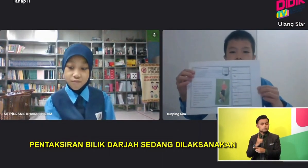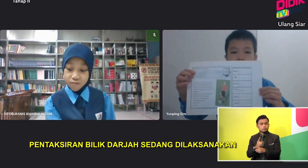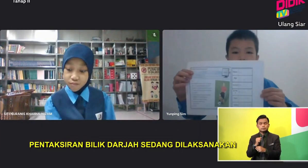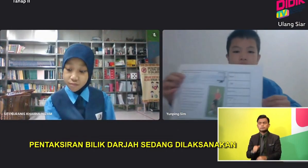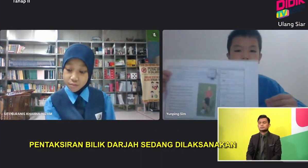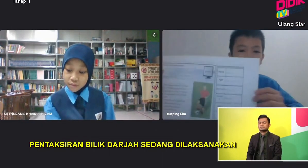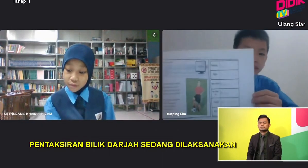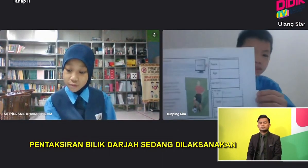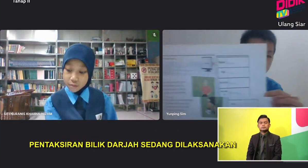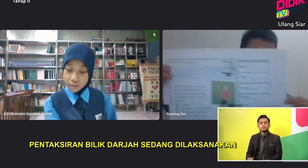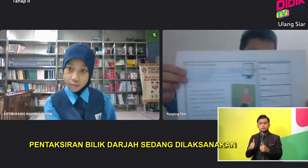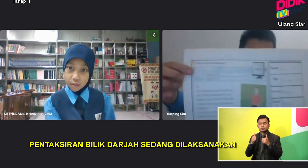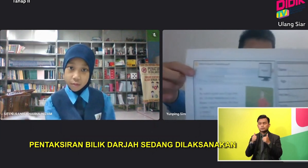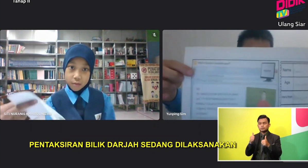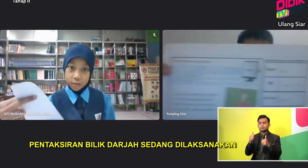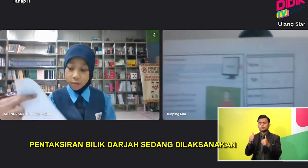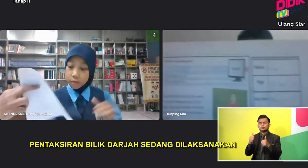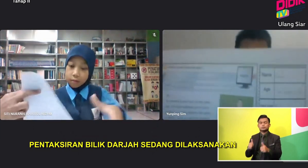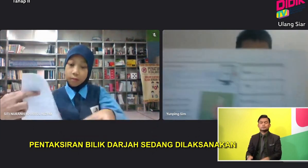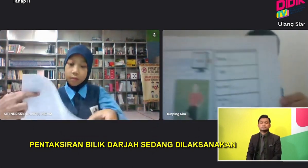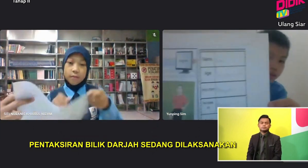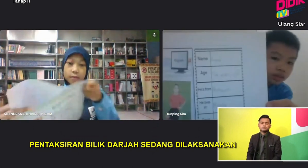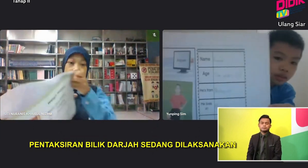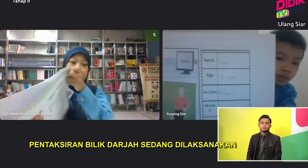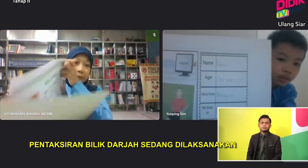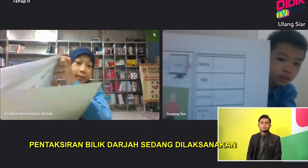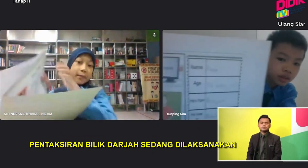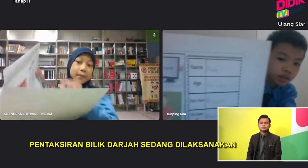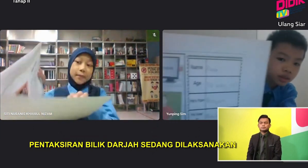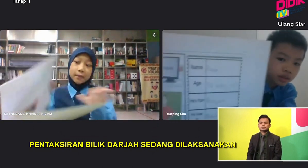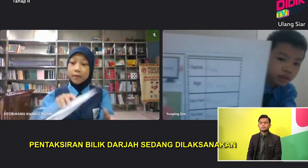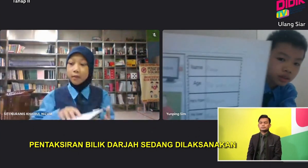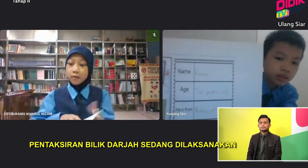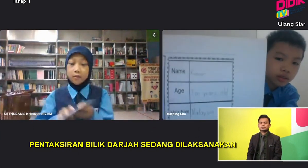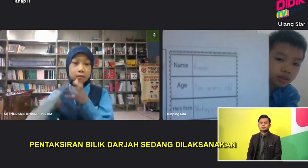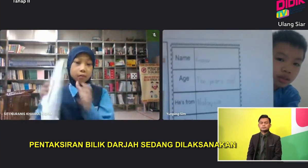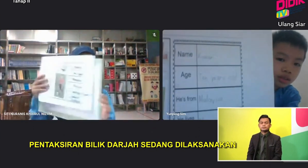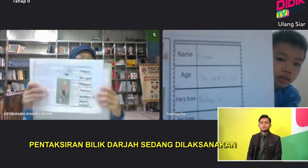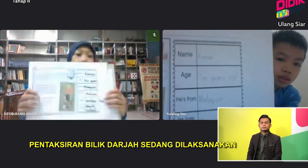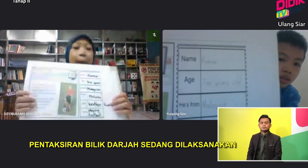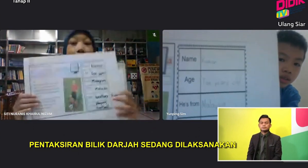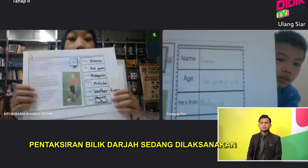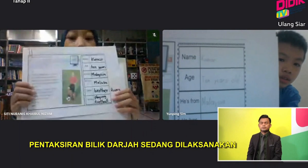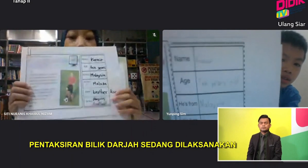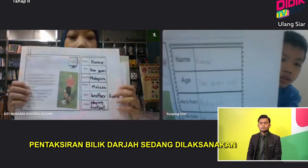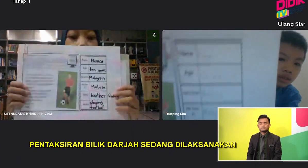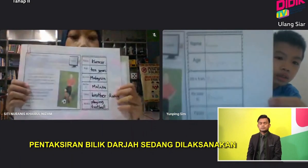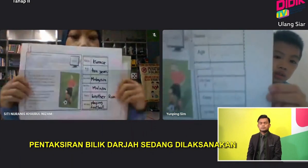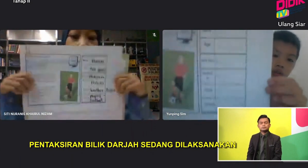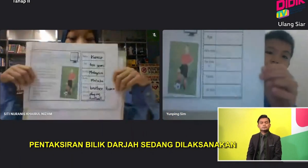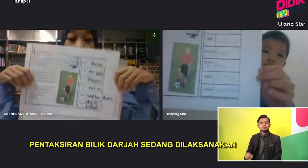Okay Good You See Kuma Yes Can Paste Each One Star Kumar Yes All Correct